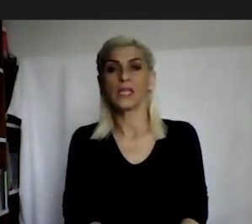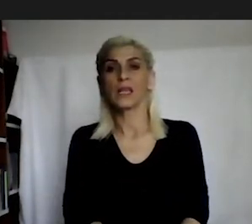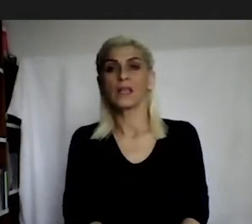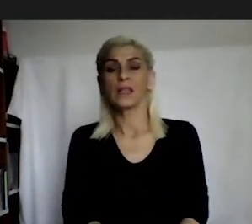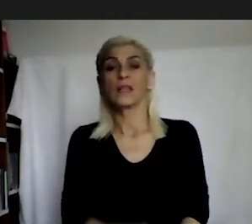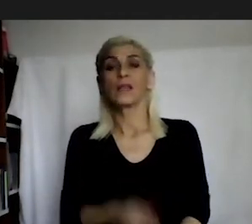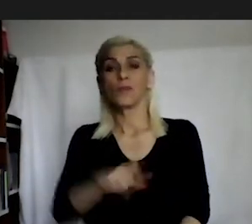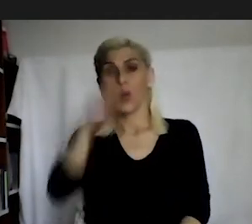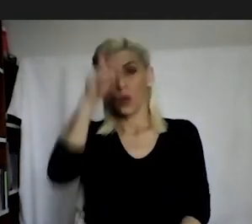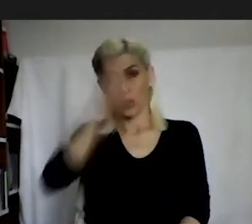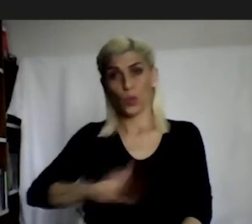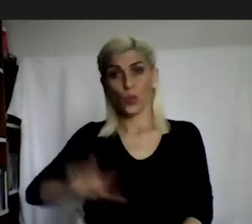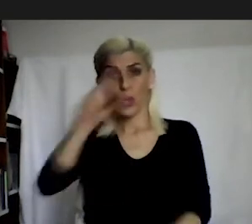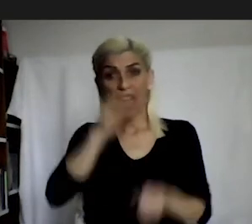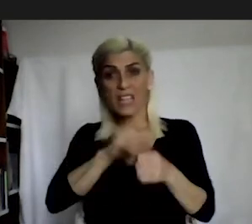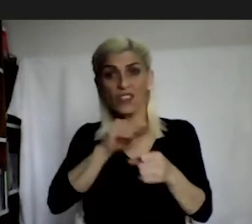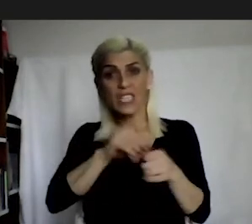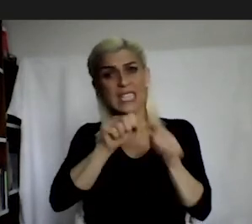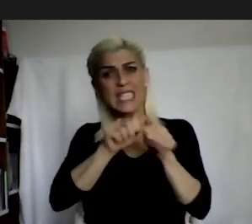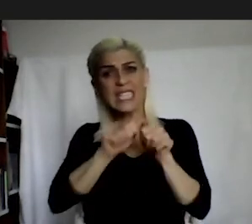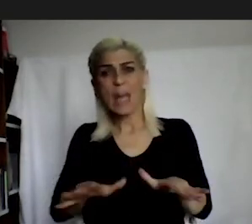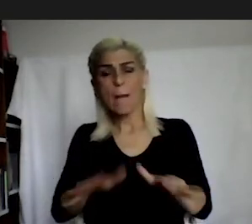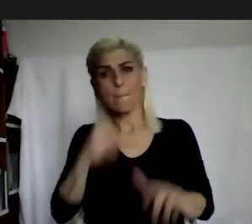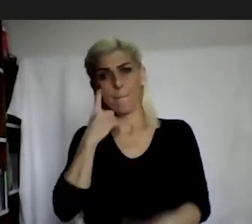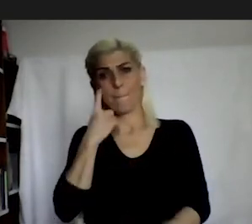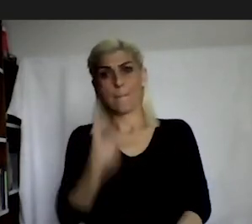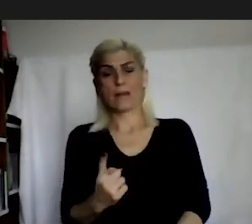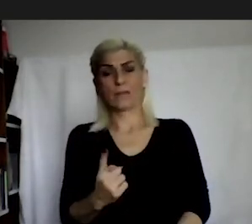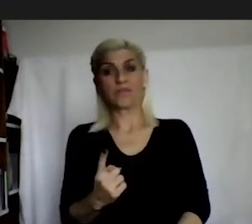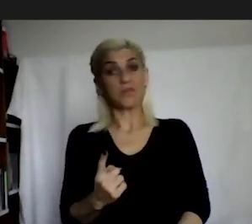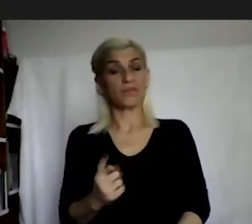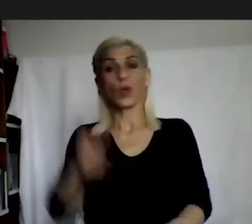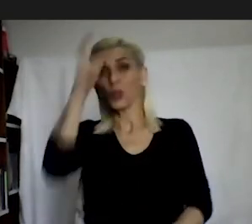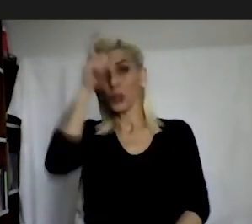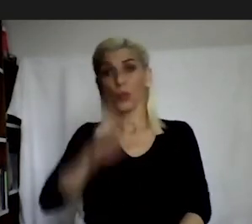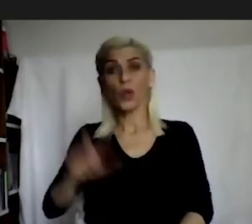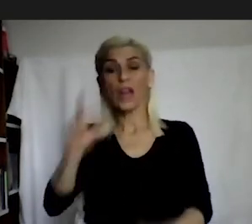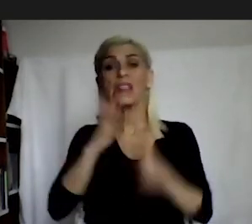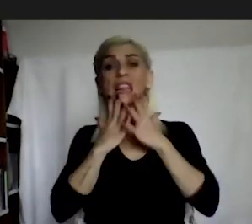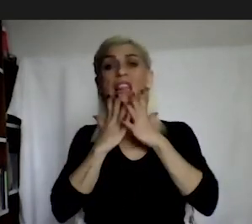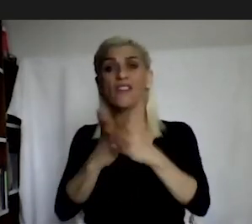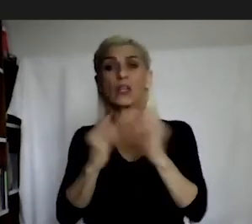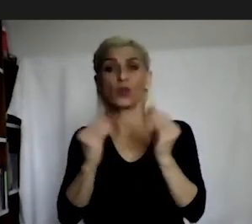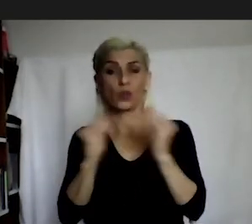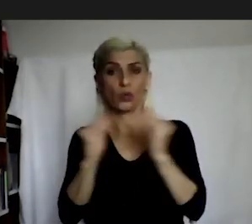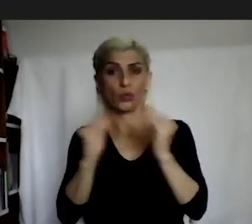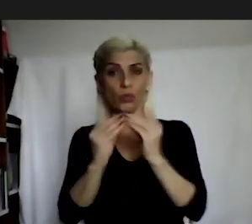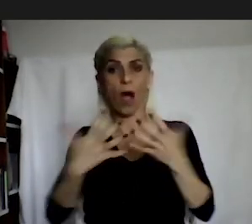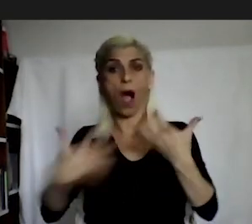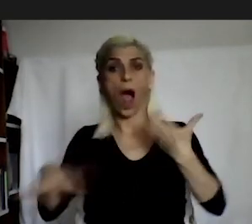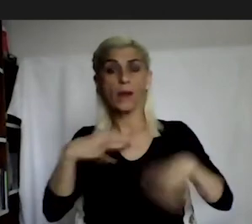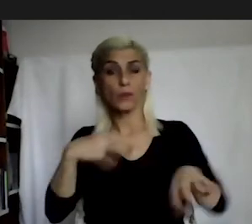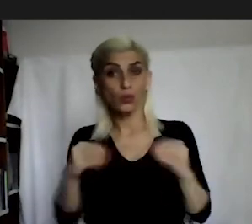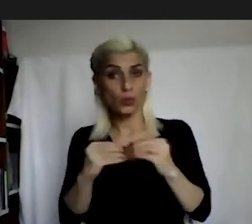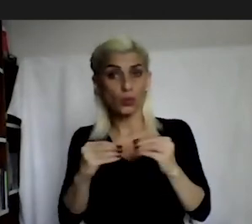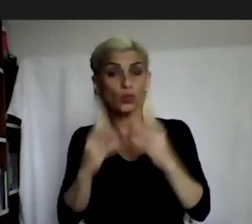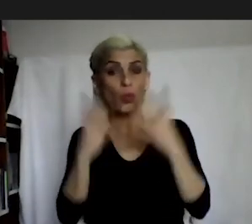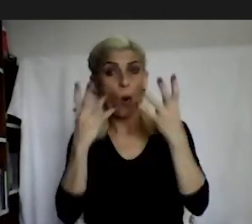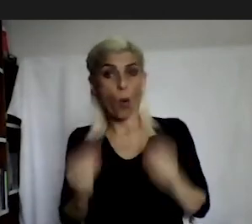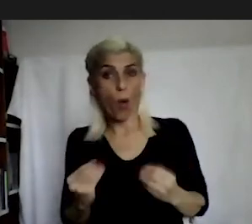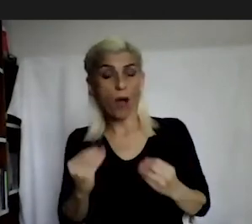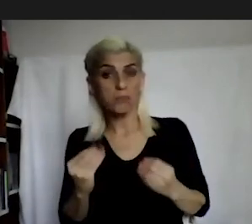a look at the system in Turkey. Hate crime, discrimination. Are they seen as a crime?